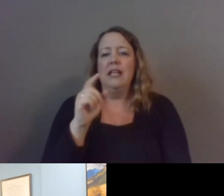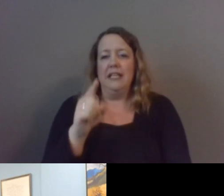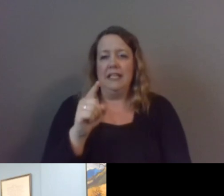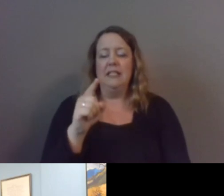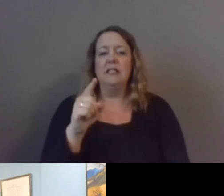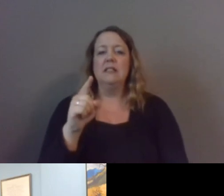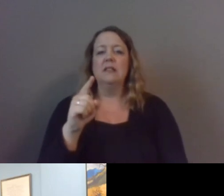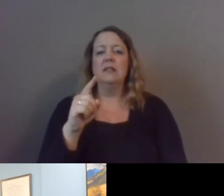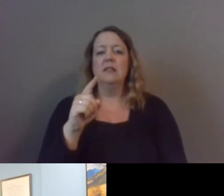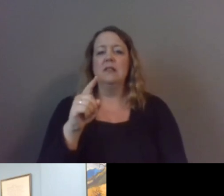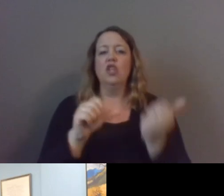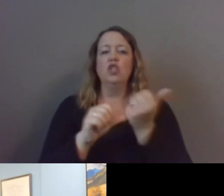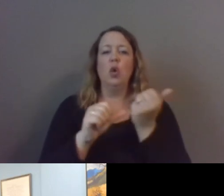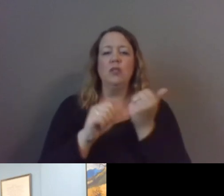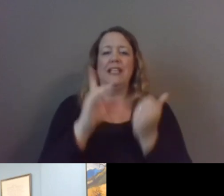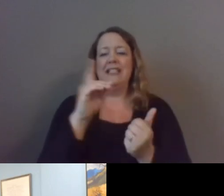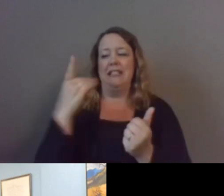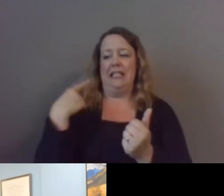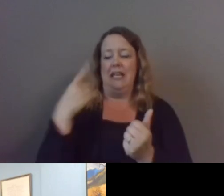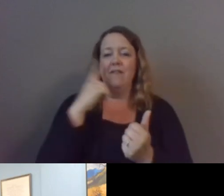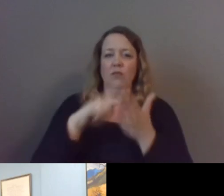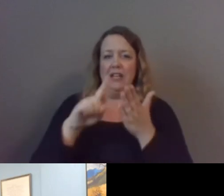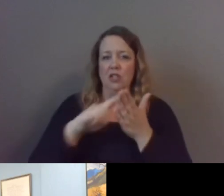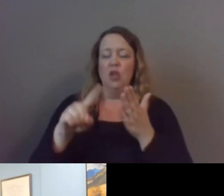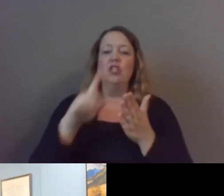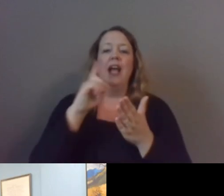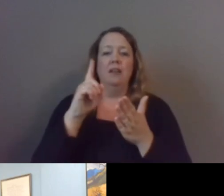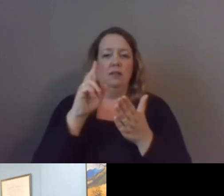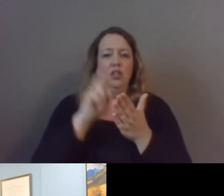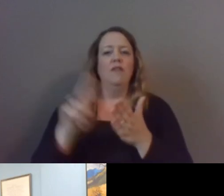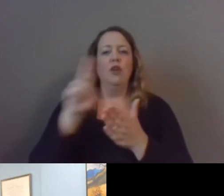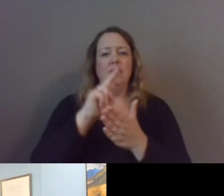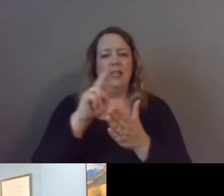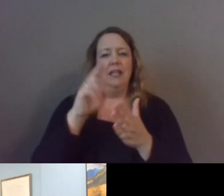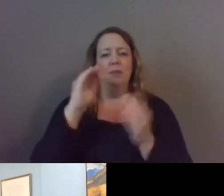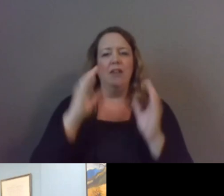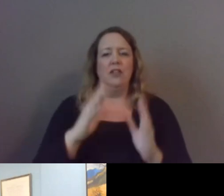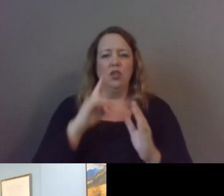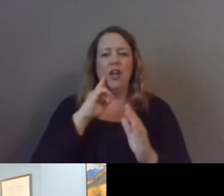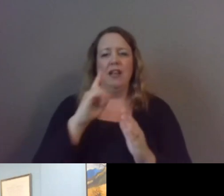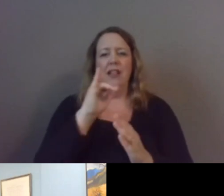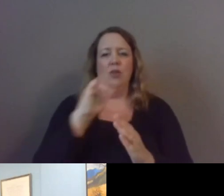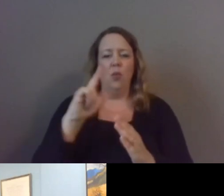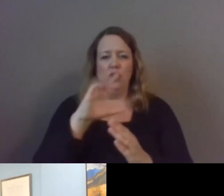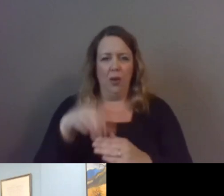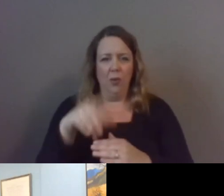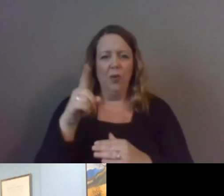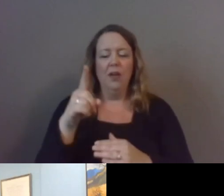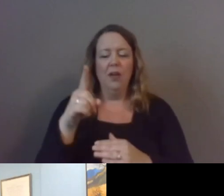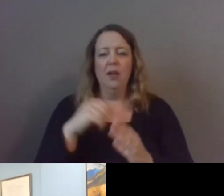associate dean for research and a professor with the university of illinois chicago and one of if not the uh most renowned uh